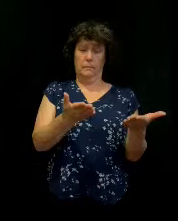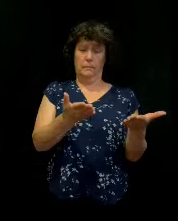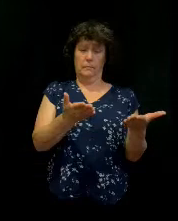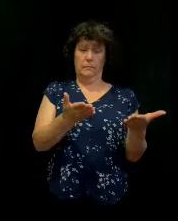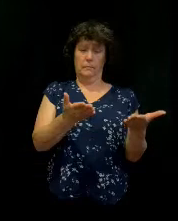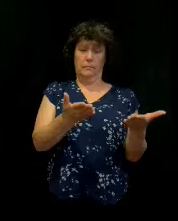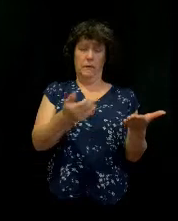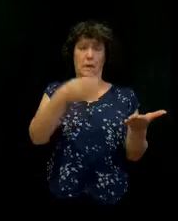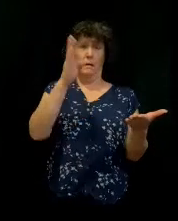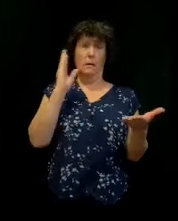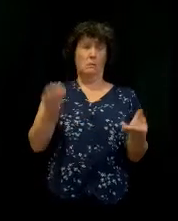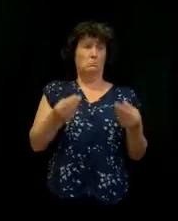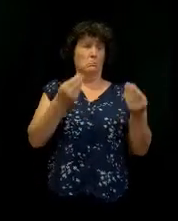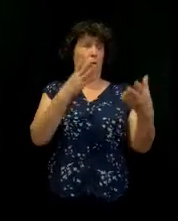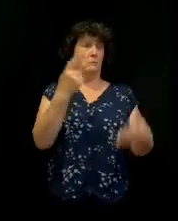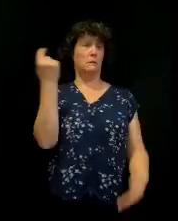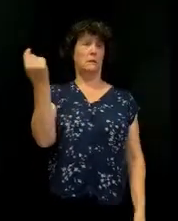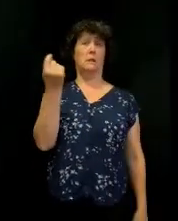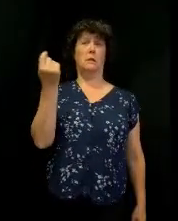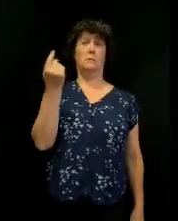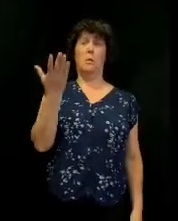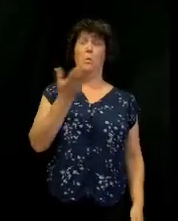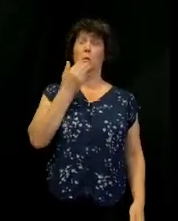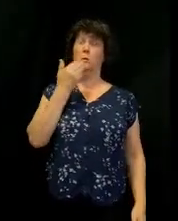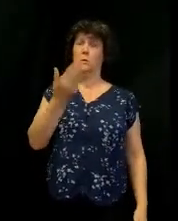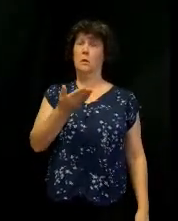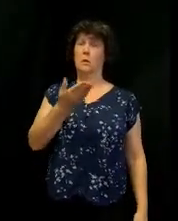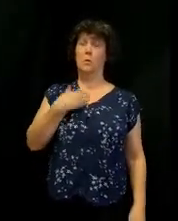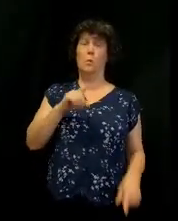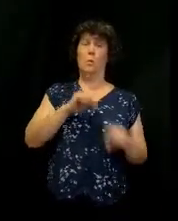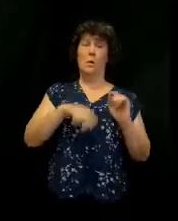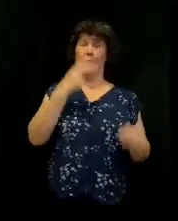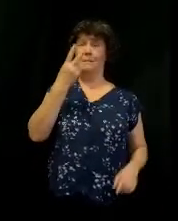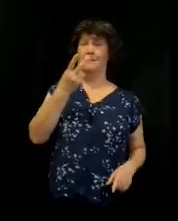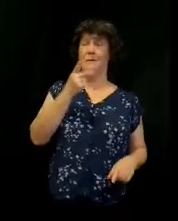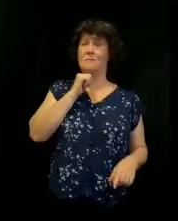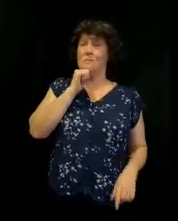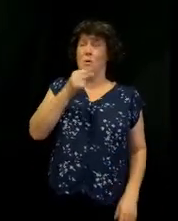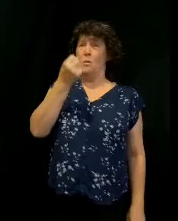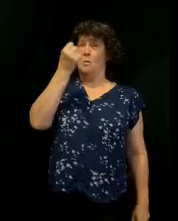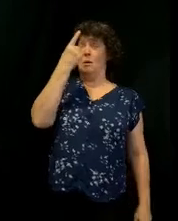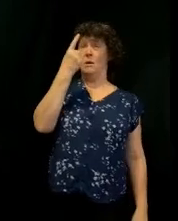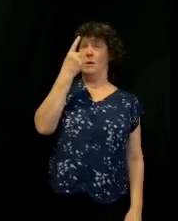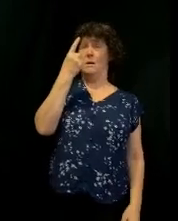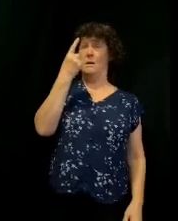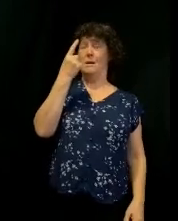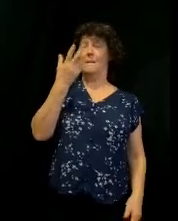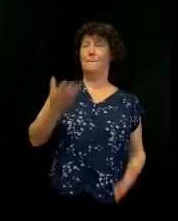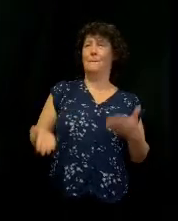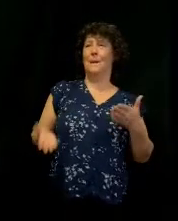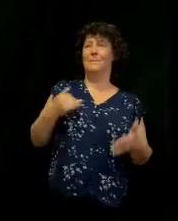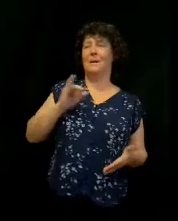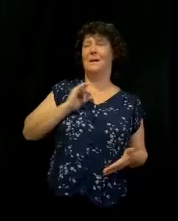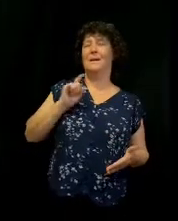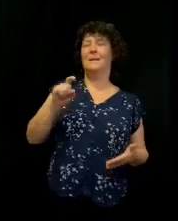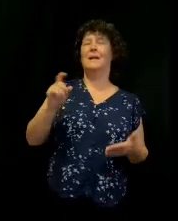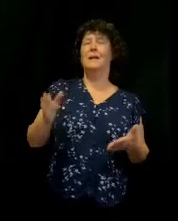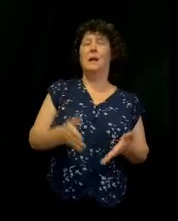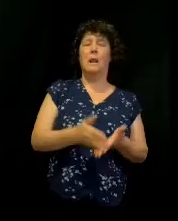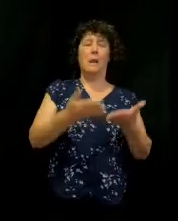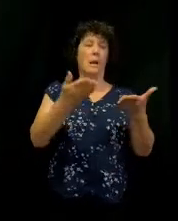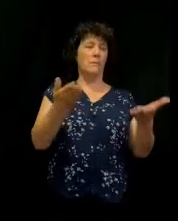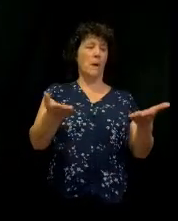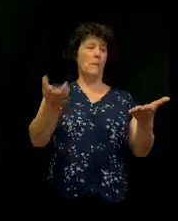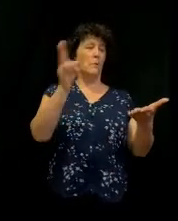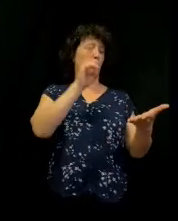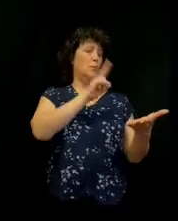Listen, maybe that's what we need to do. When we can't see, we don't understand, maybe I need to open up my Bible and find me a testimony of the